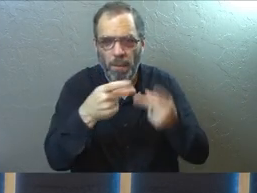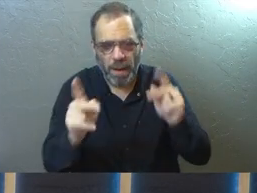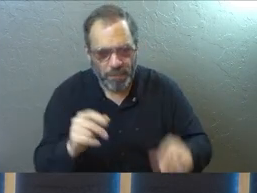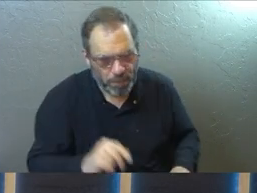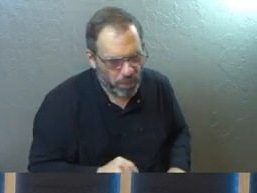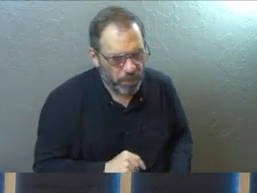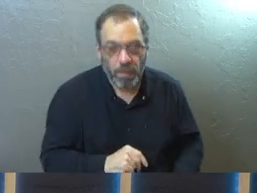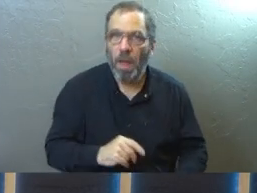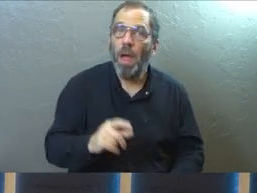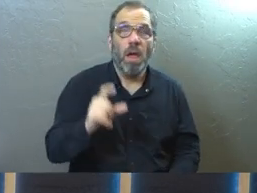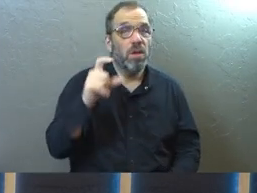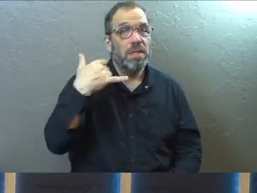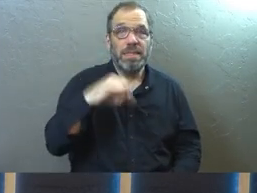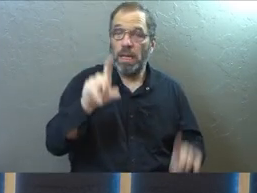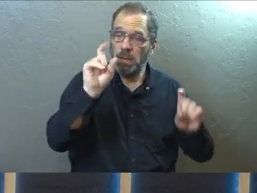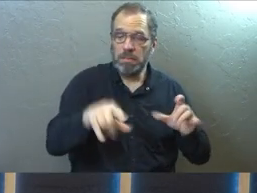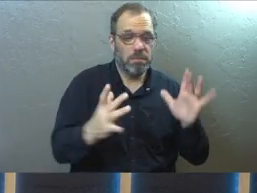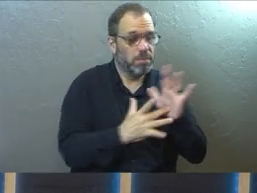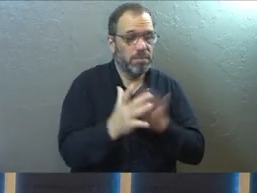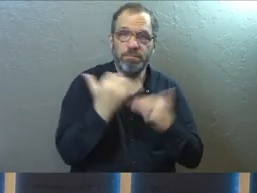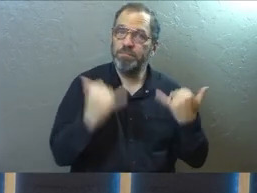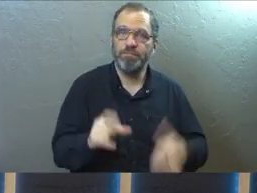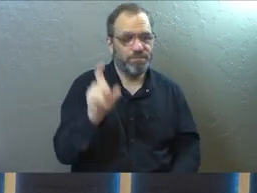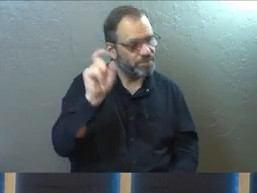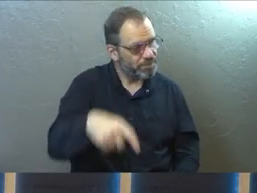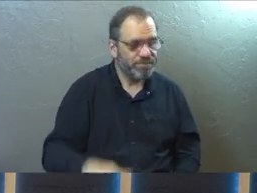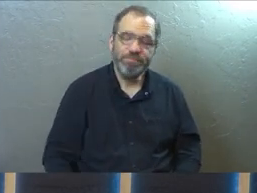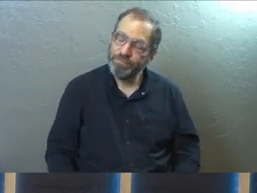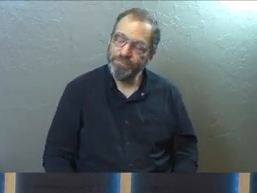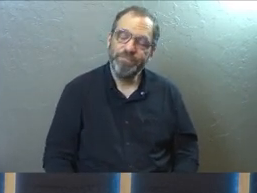The point is we still need Jesus today. Amen.